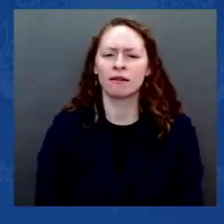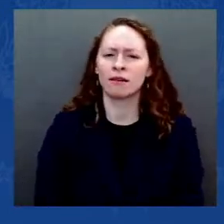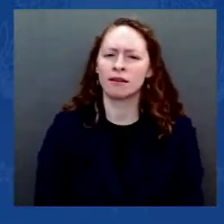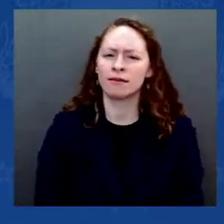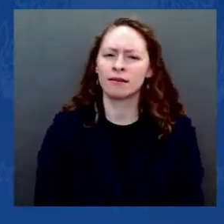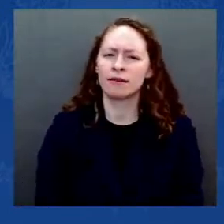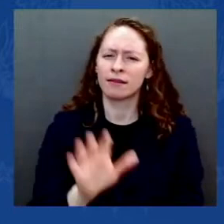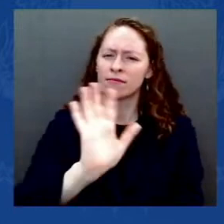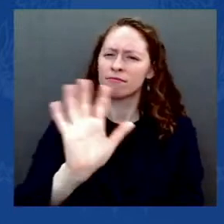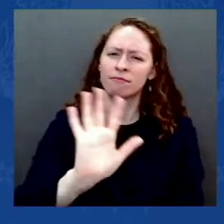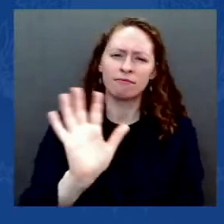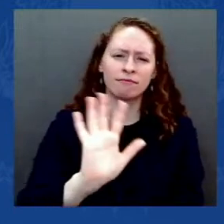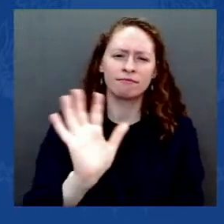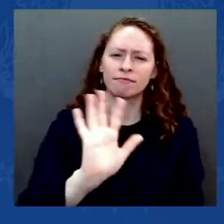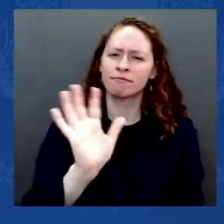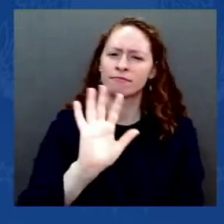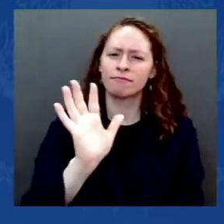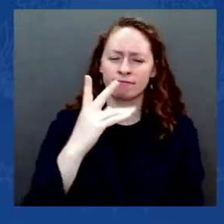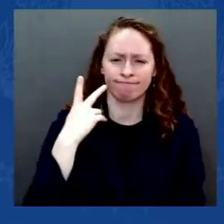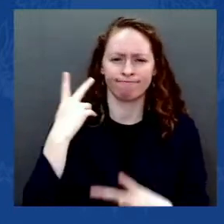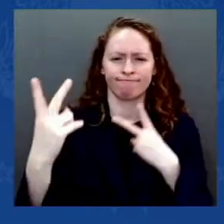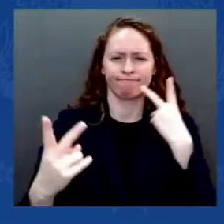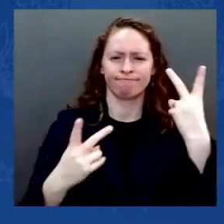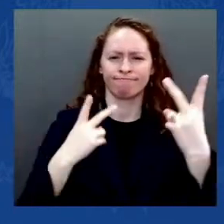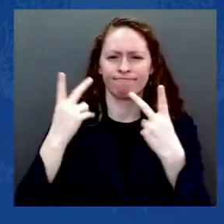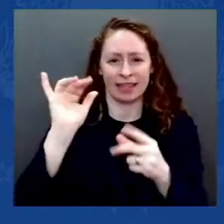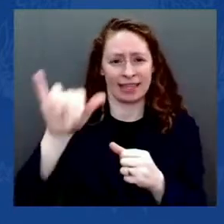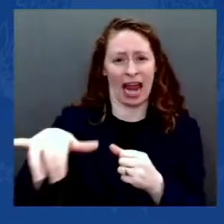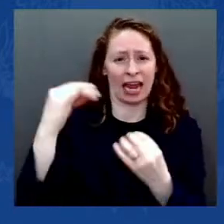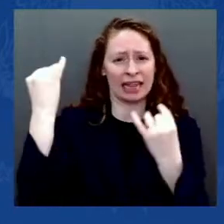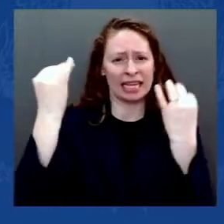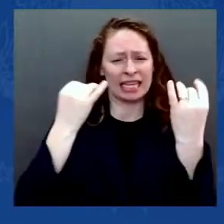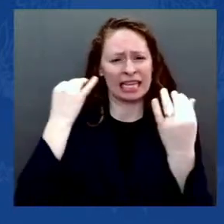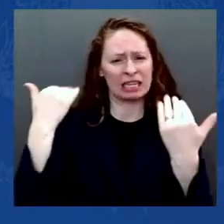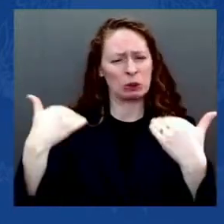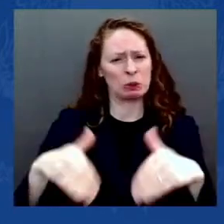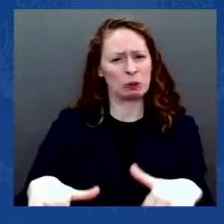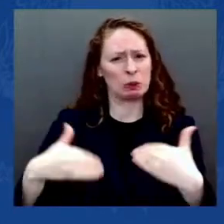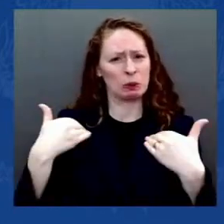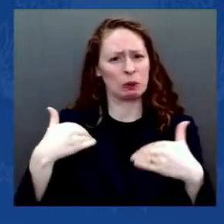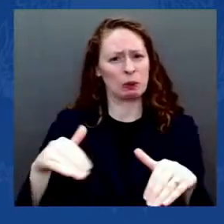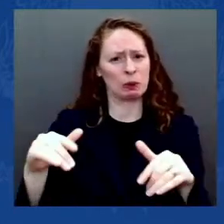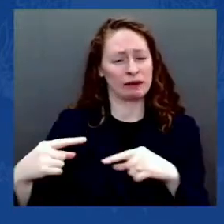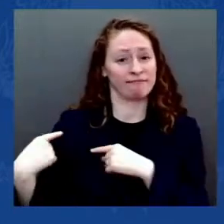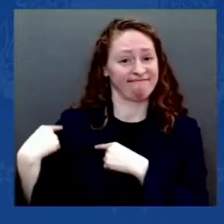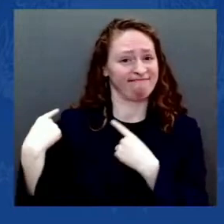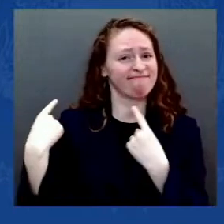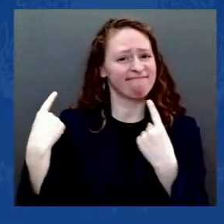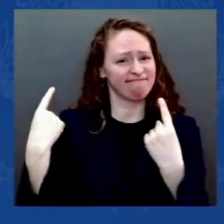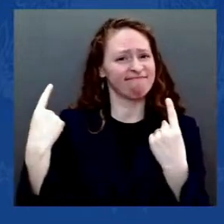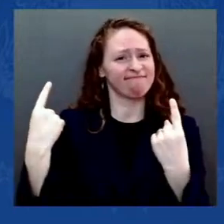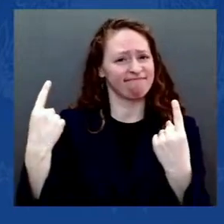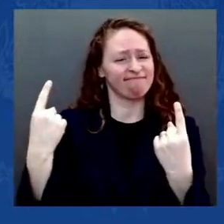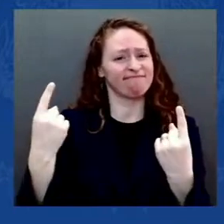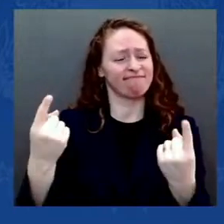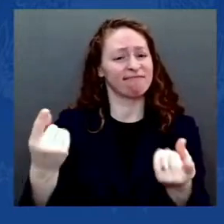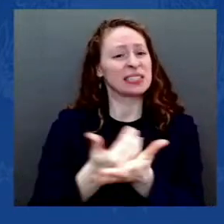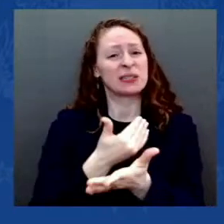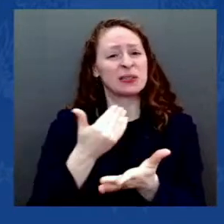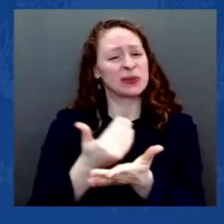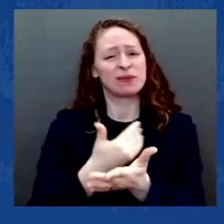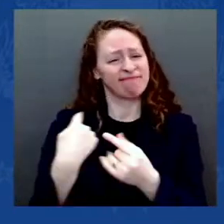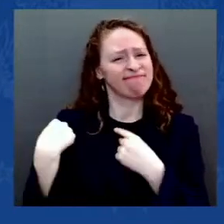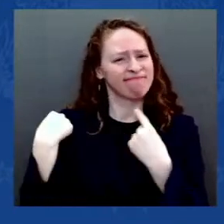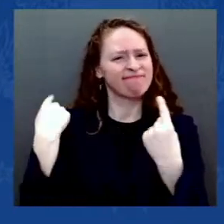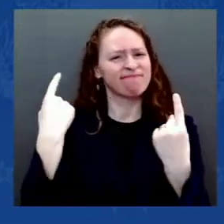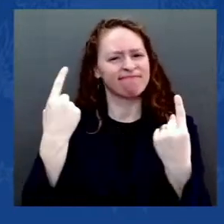When I meet with young people, they often ask about the state of our democracy, about January 6th. And what